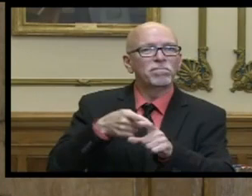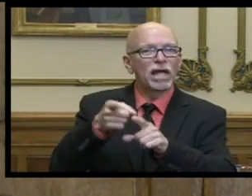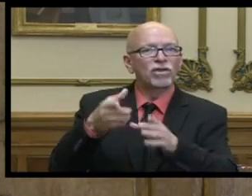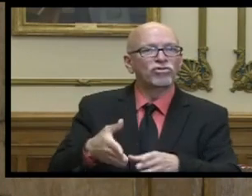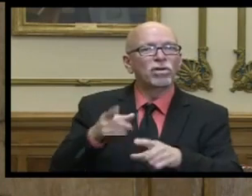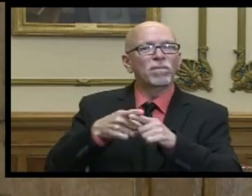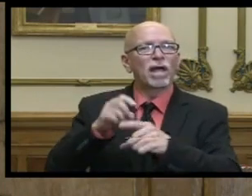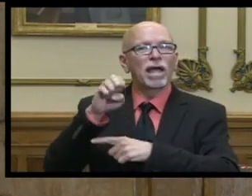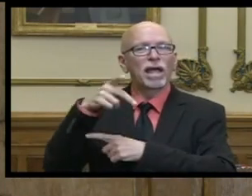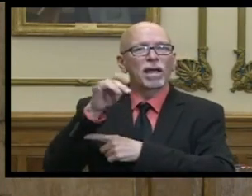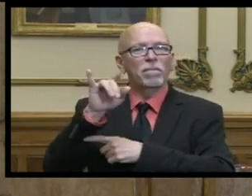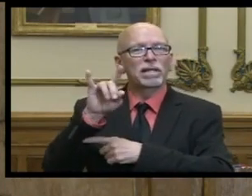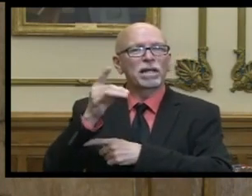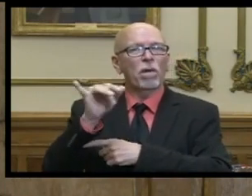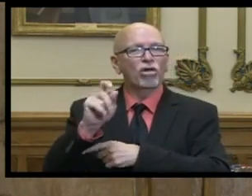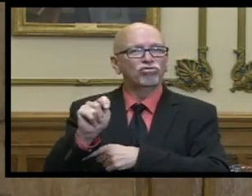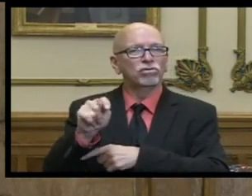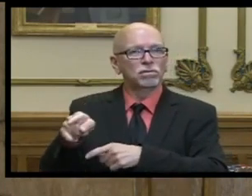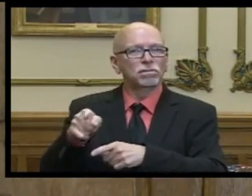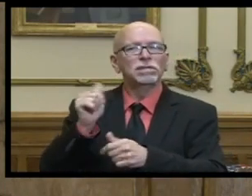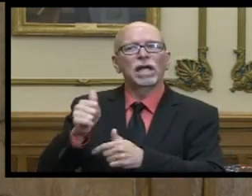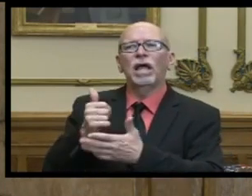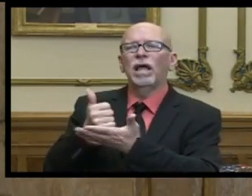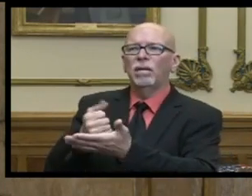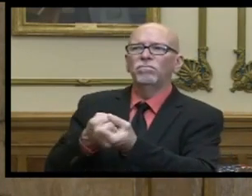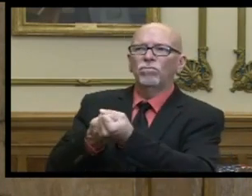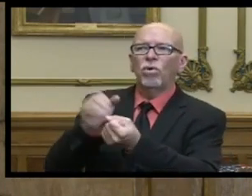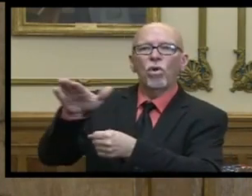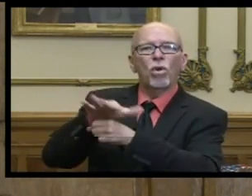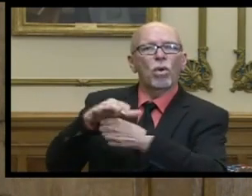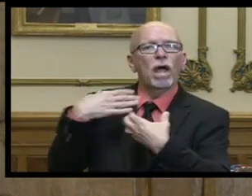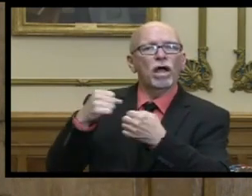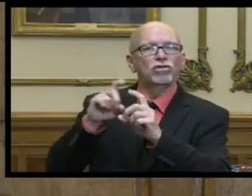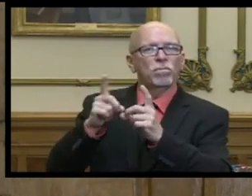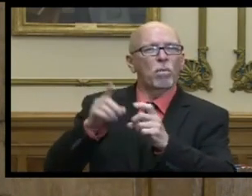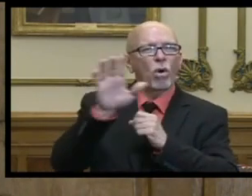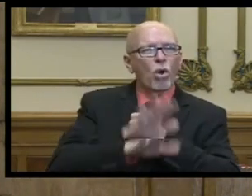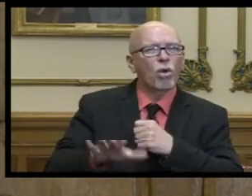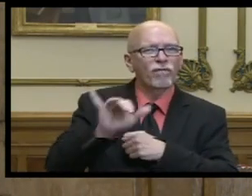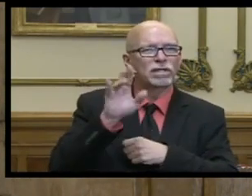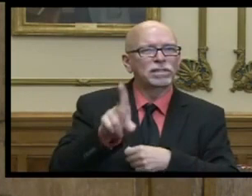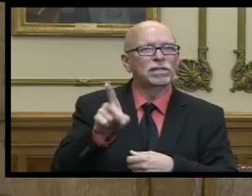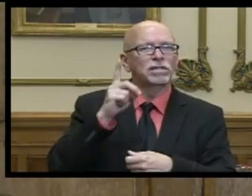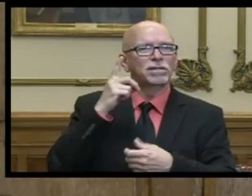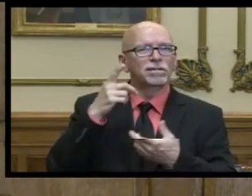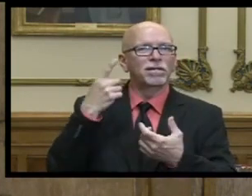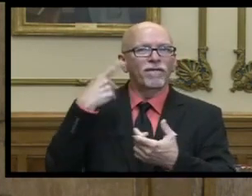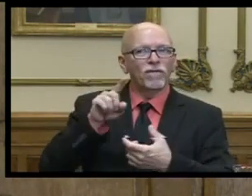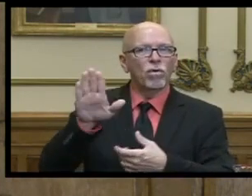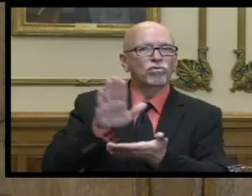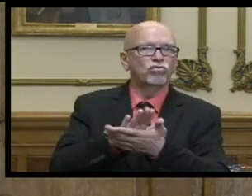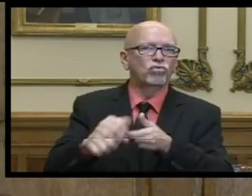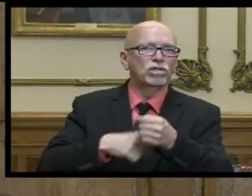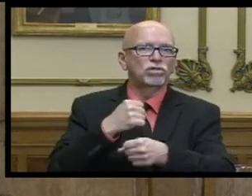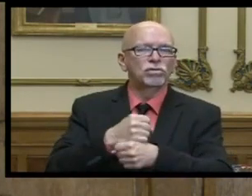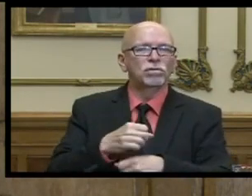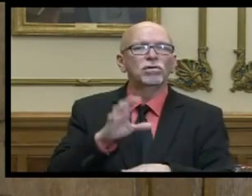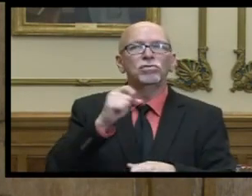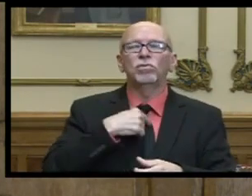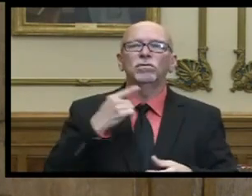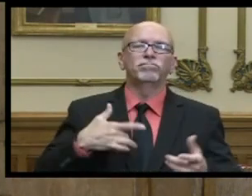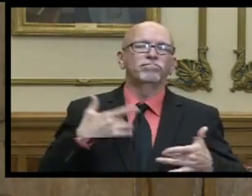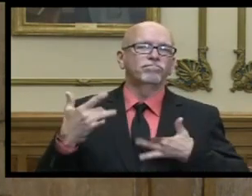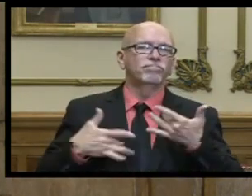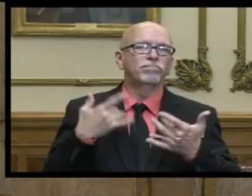our epidemiologists so that we can help to support our local health departments across the state throughout the school year so we're very